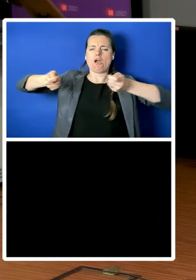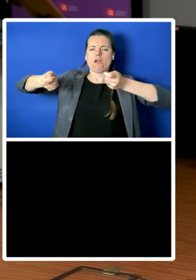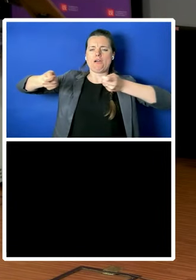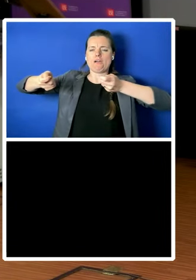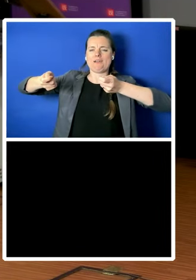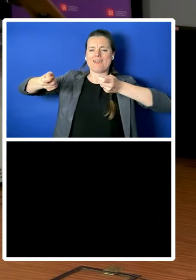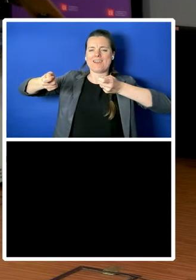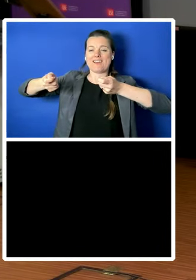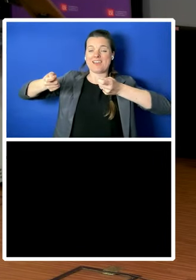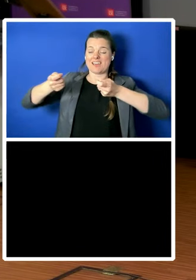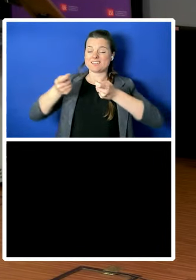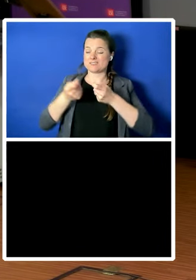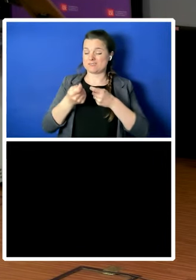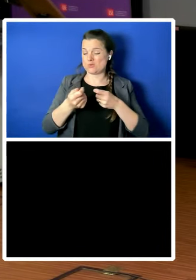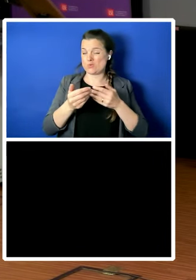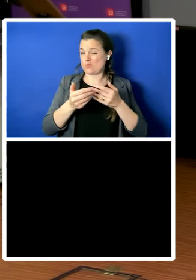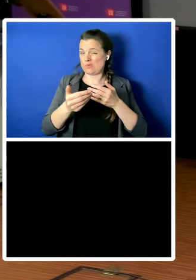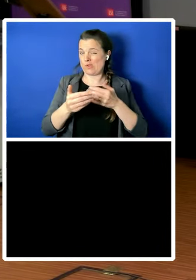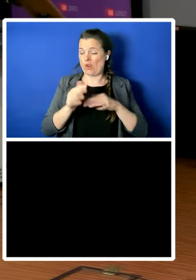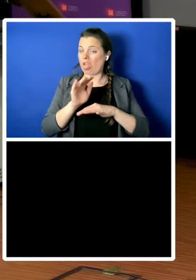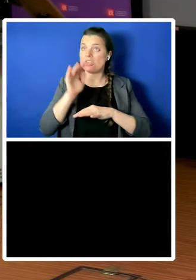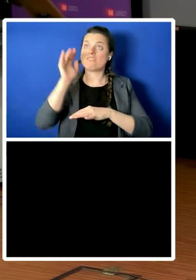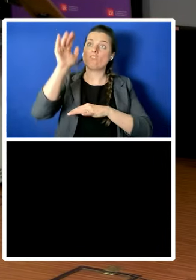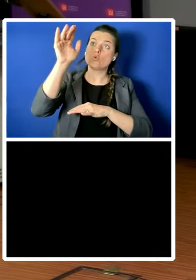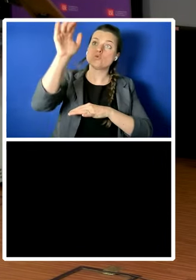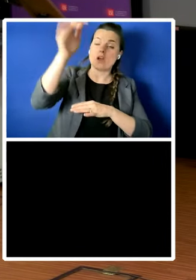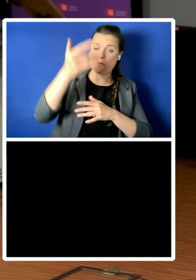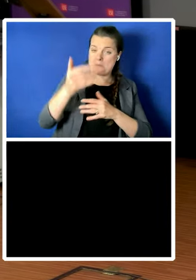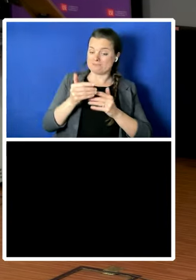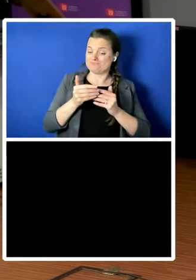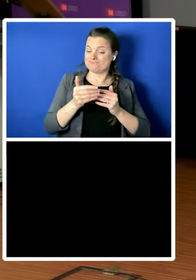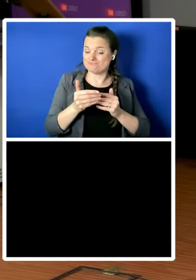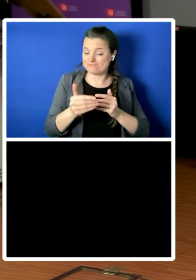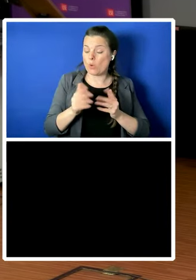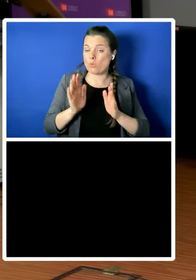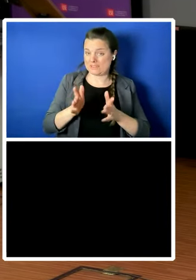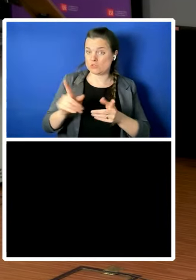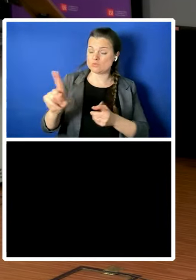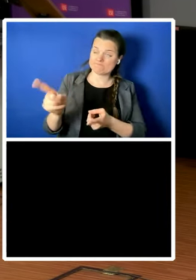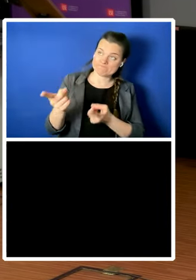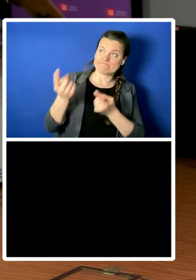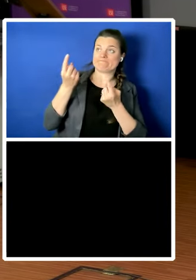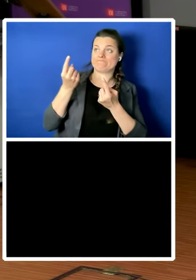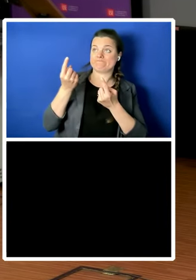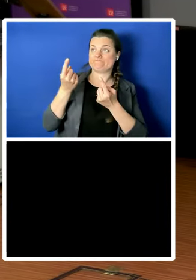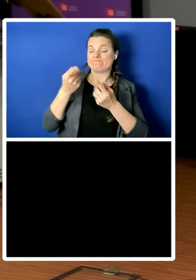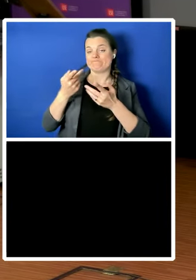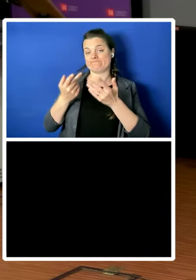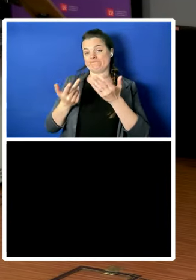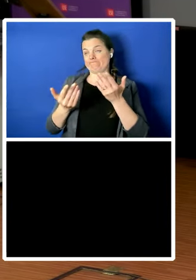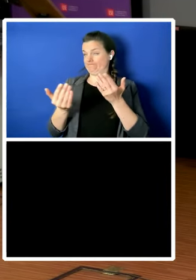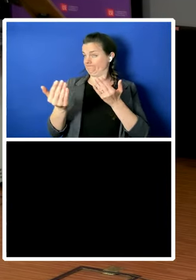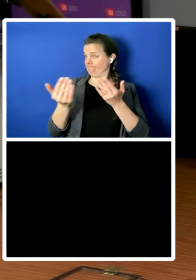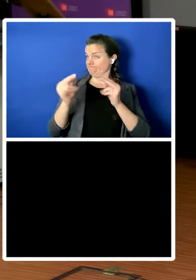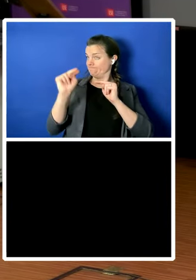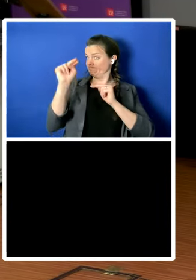held to um to human rights account absolutely thank you for that sorry uh